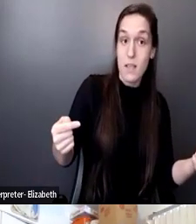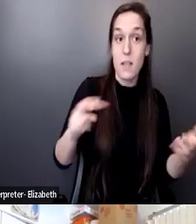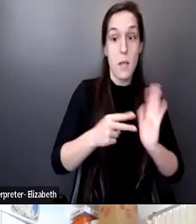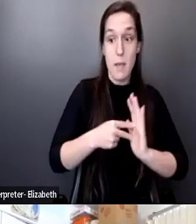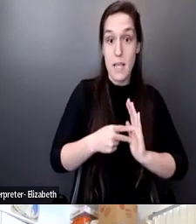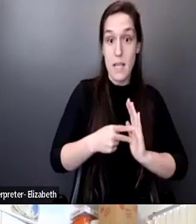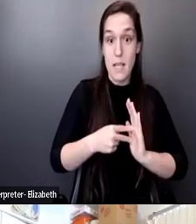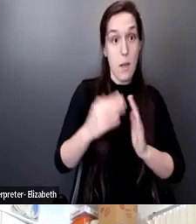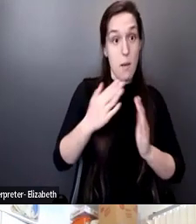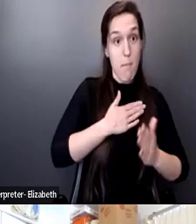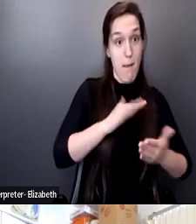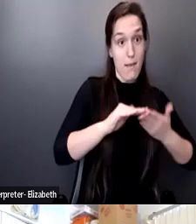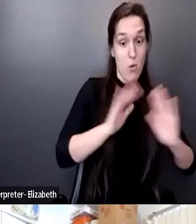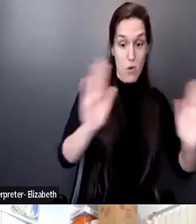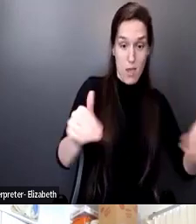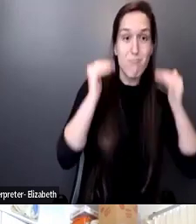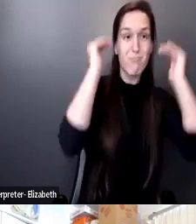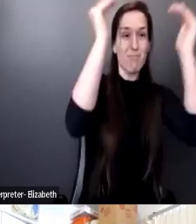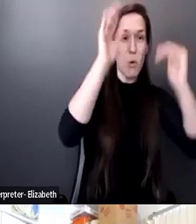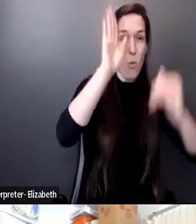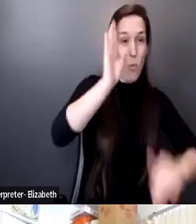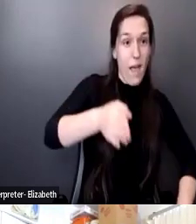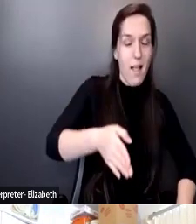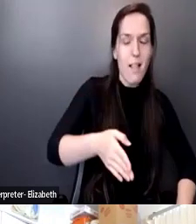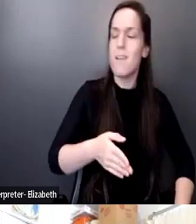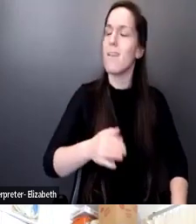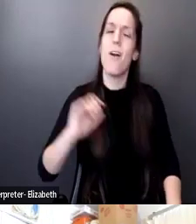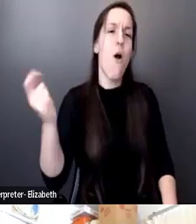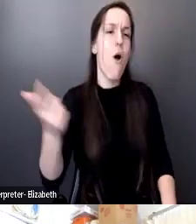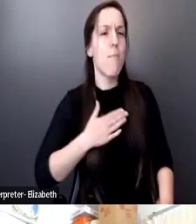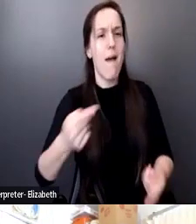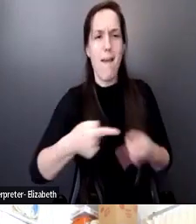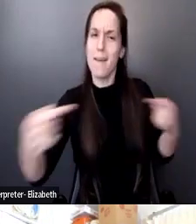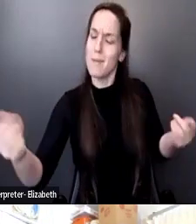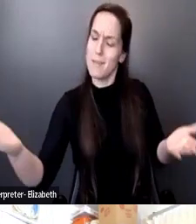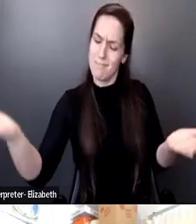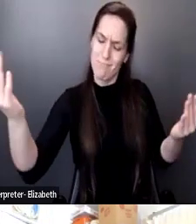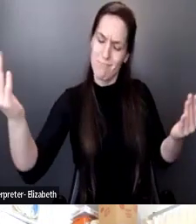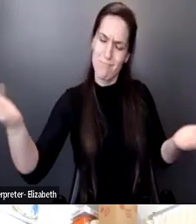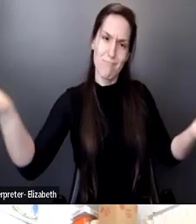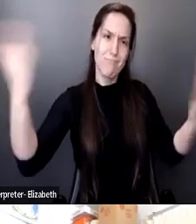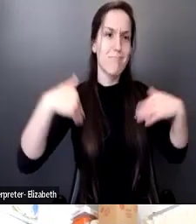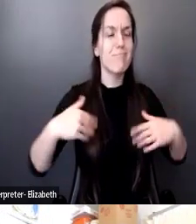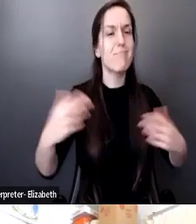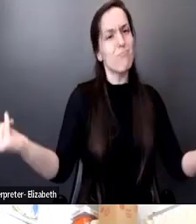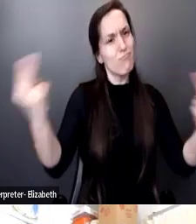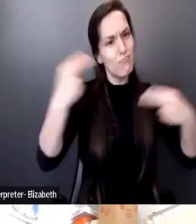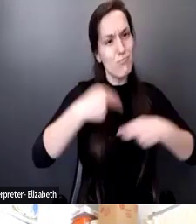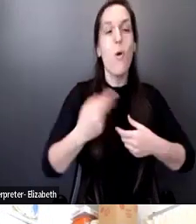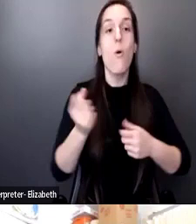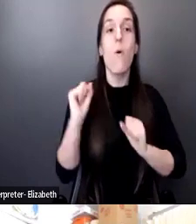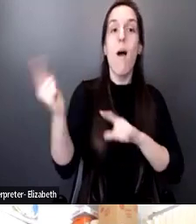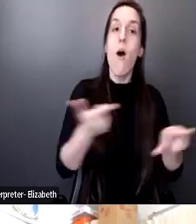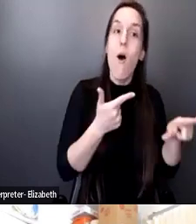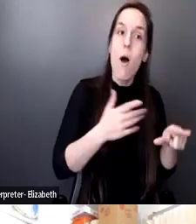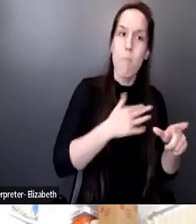next level, then I will welcome all of my enemies. Because at the end of the day, they're also my brothers and sisters. Thank you very much, Julie, for